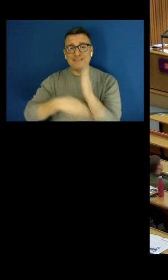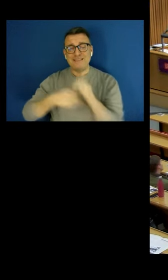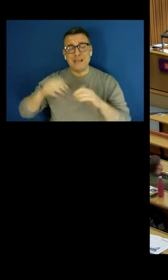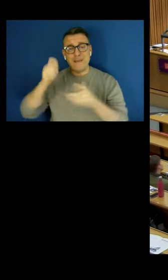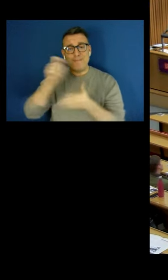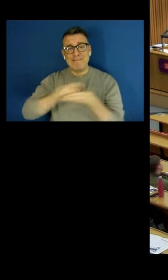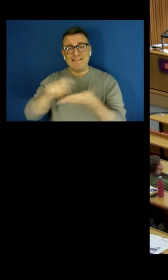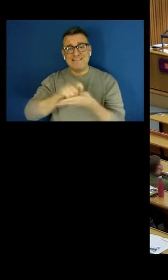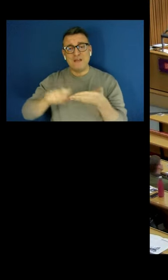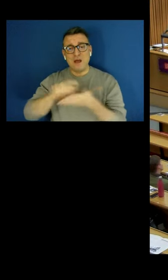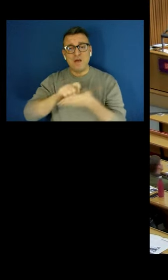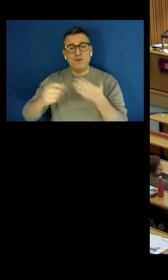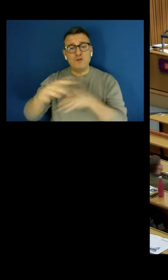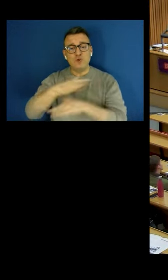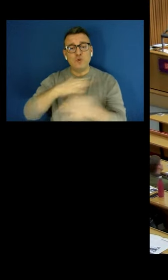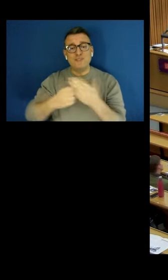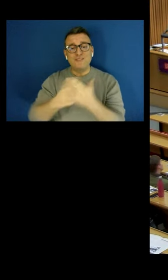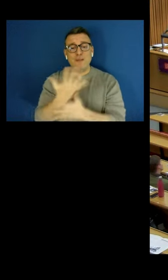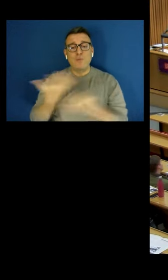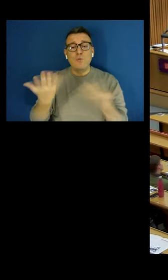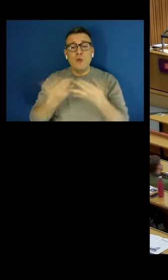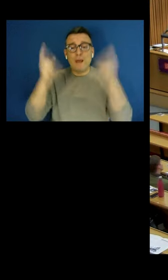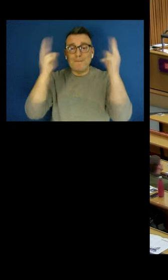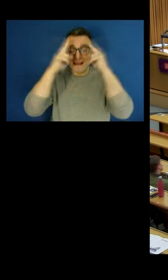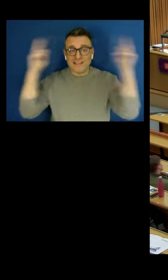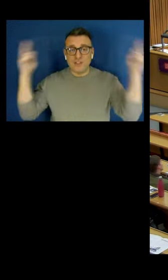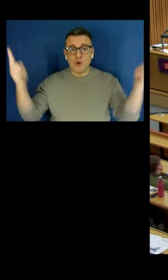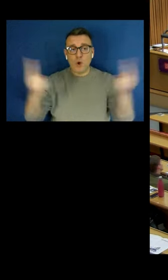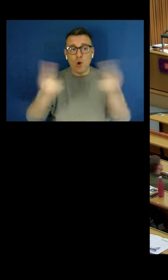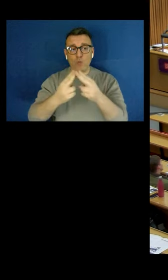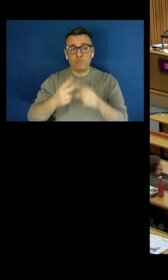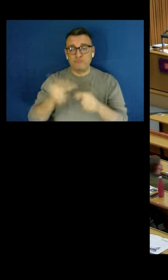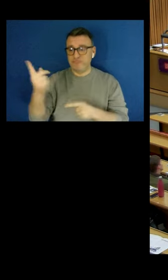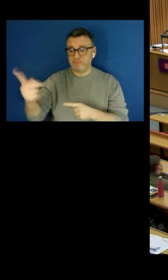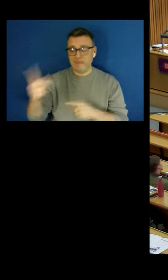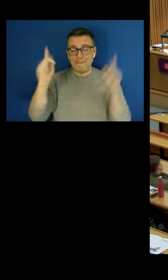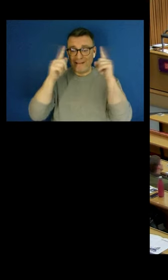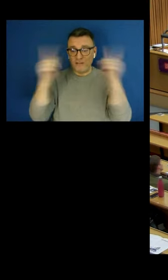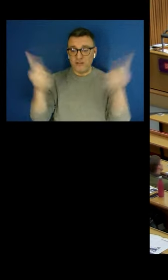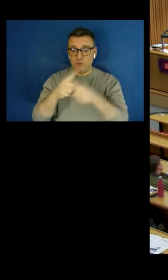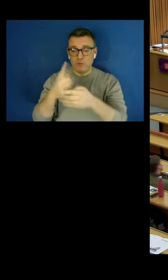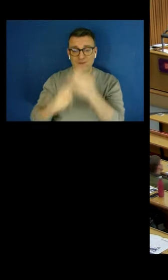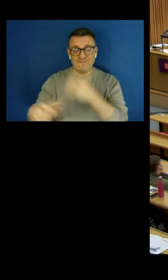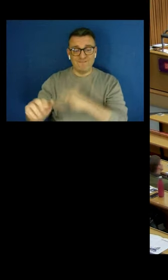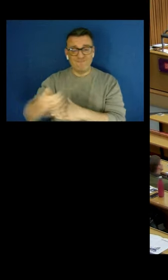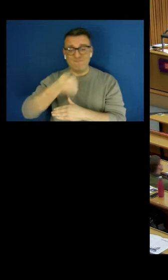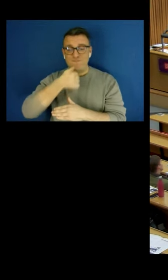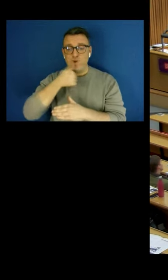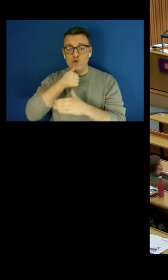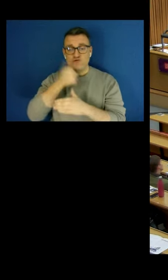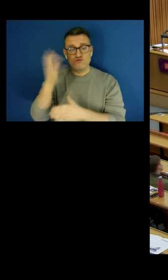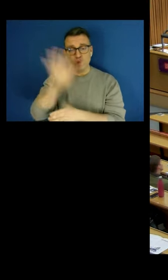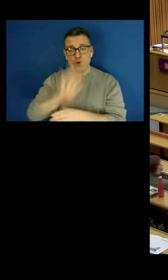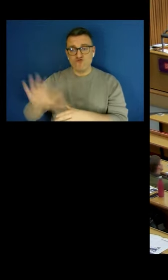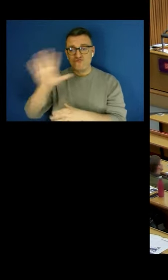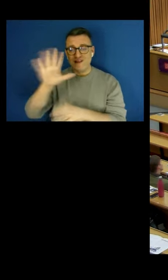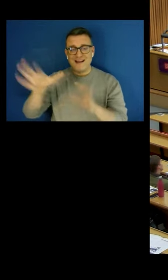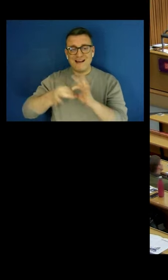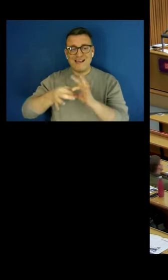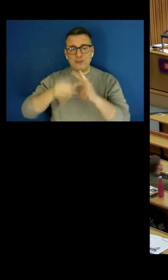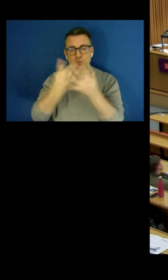and Mexico was one of the first countries to include that multi-dimensional measurement in relation to poverty.